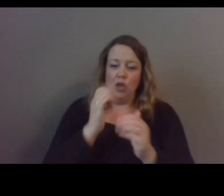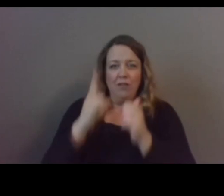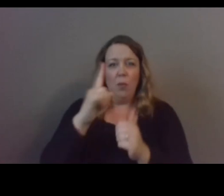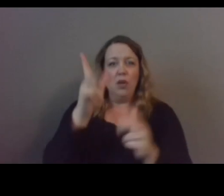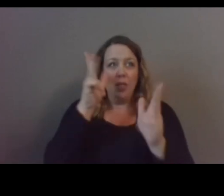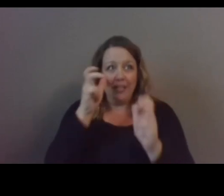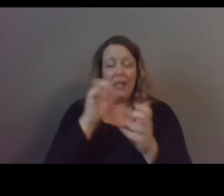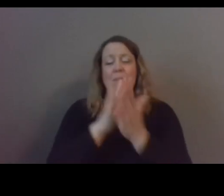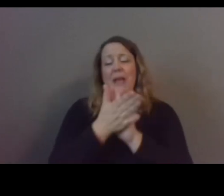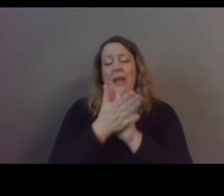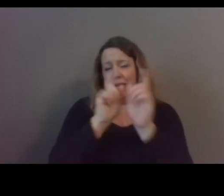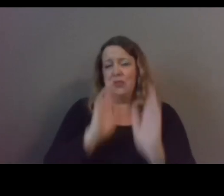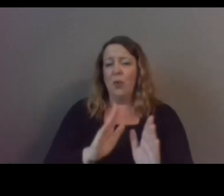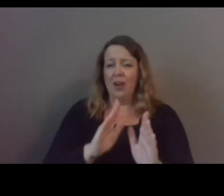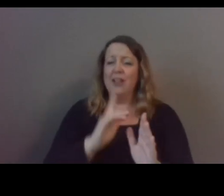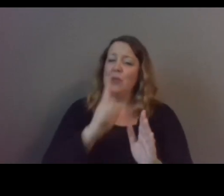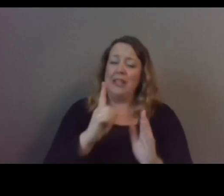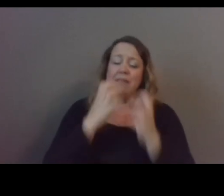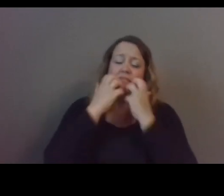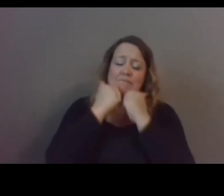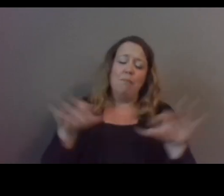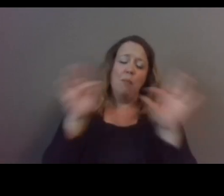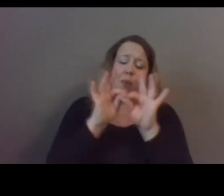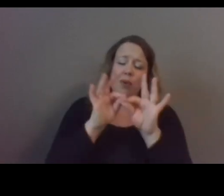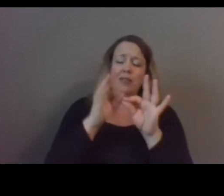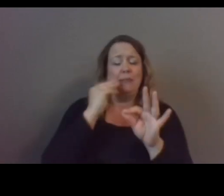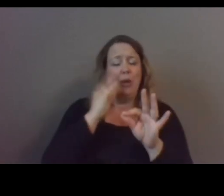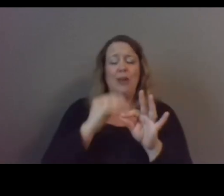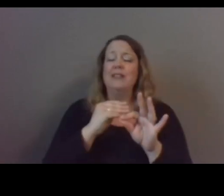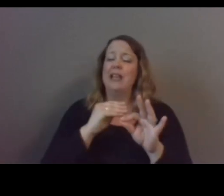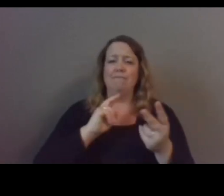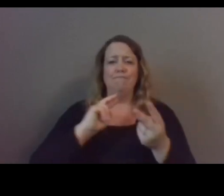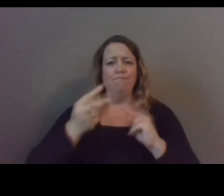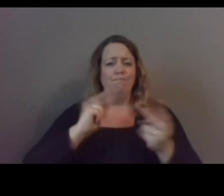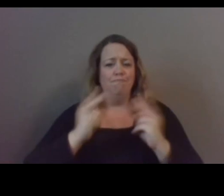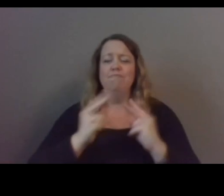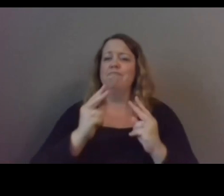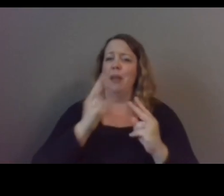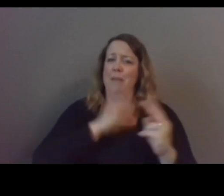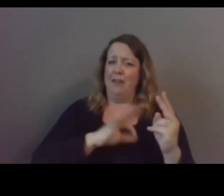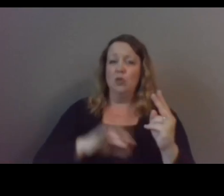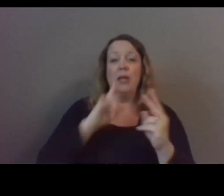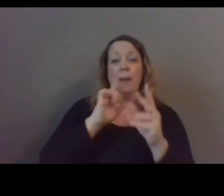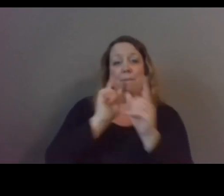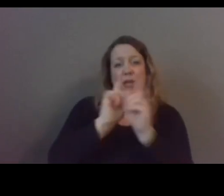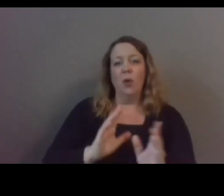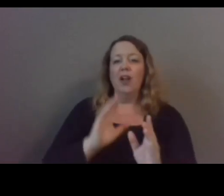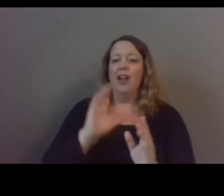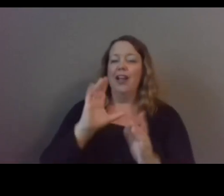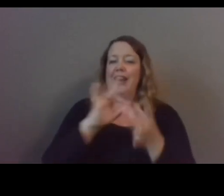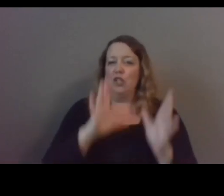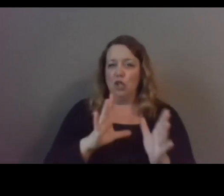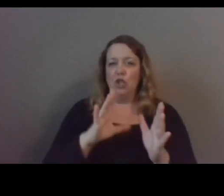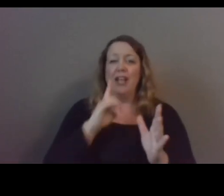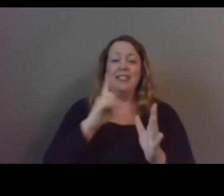mentor it's an invaluable experience and mutually beneficial mentor runs the mentoring connector which is a free and the largest database of